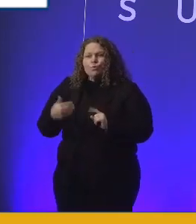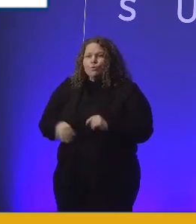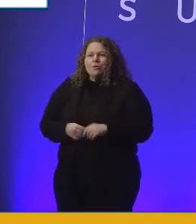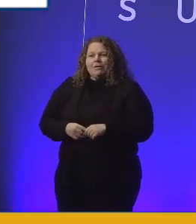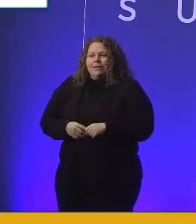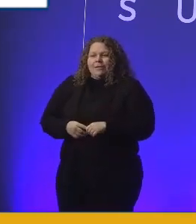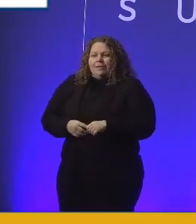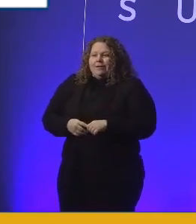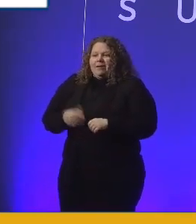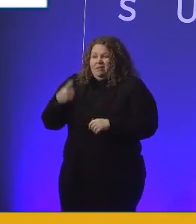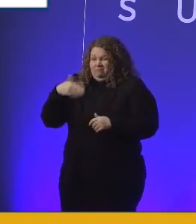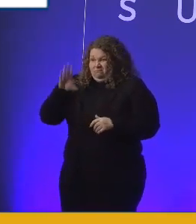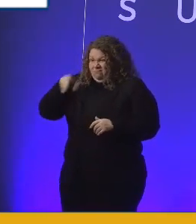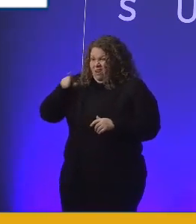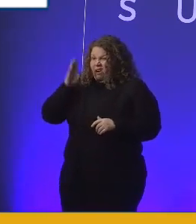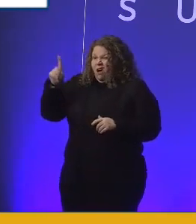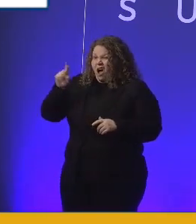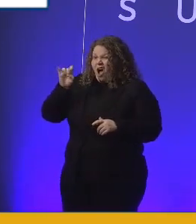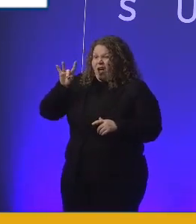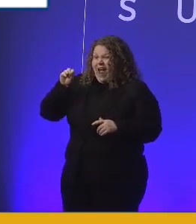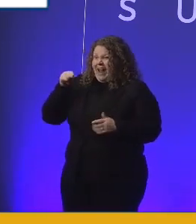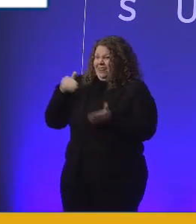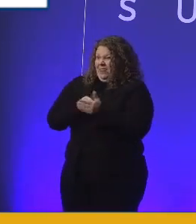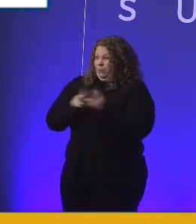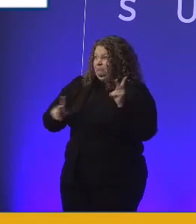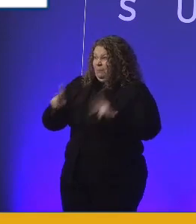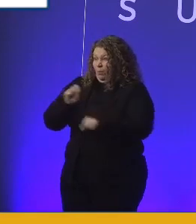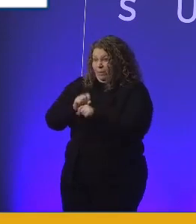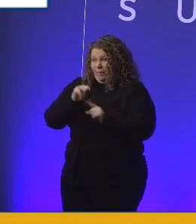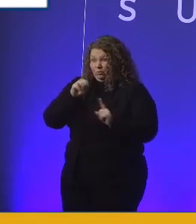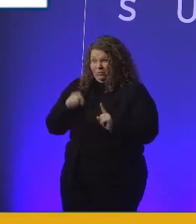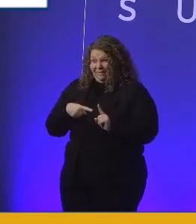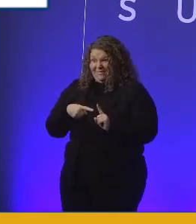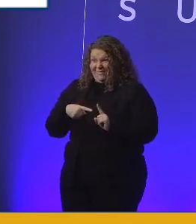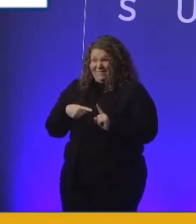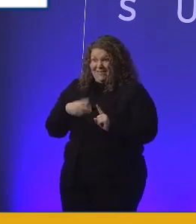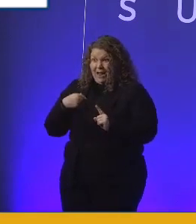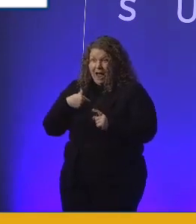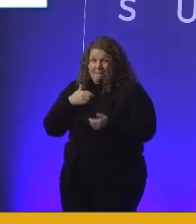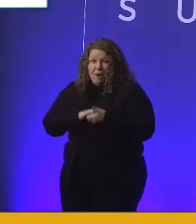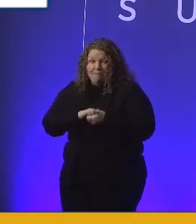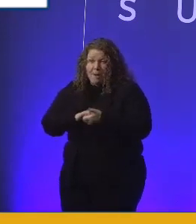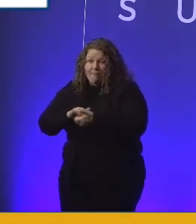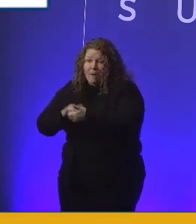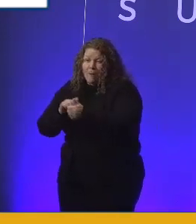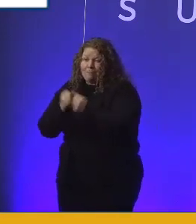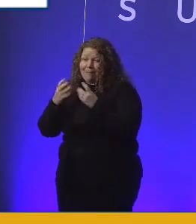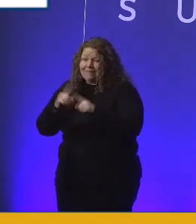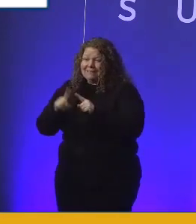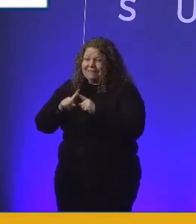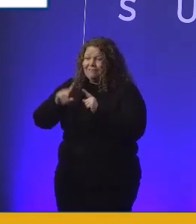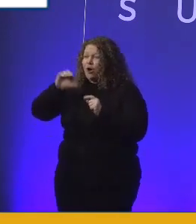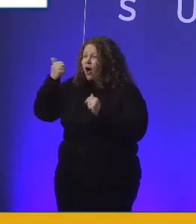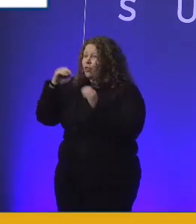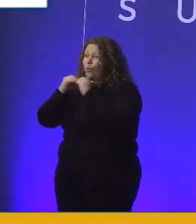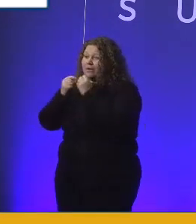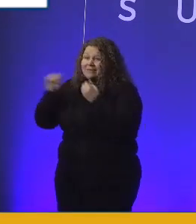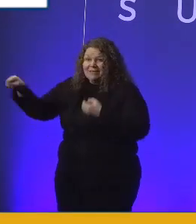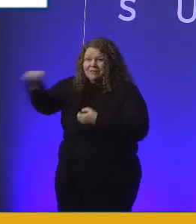people work at Microsoft. And then we get to partner with amazing organizations and agencies like yours.